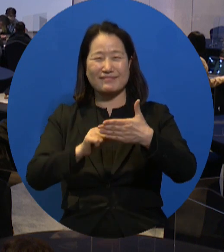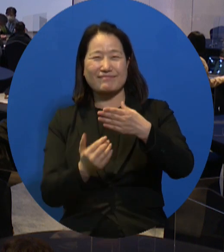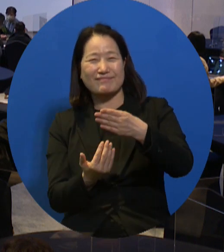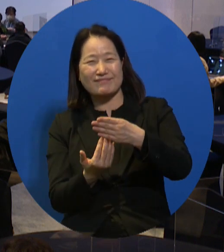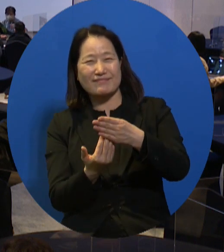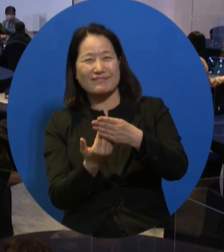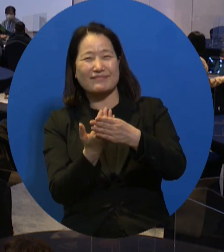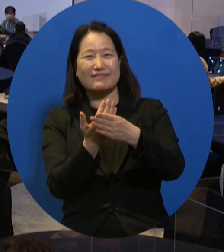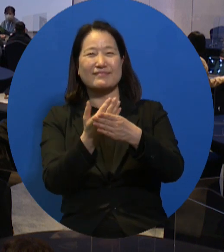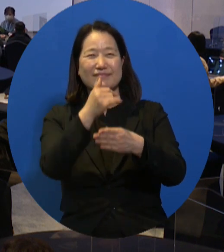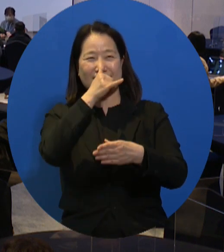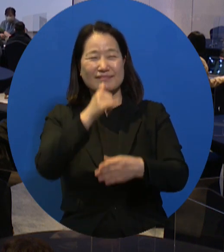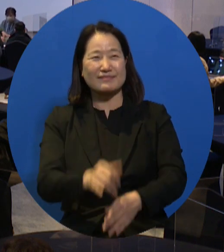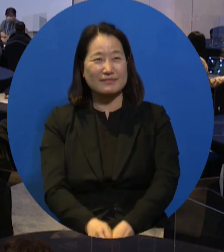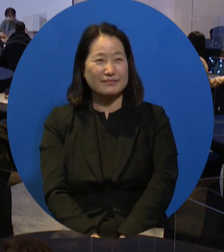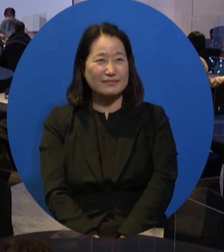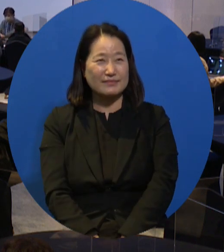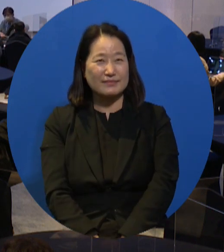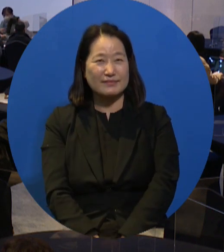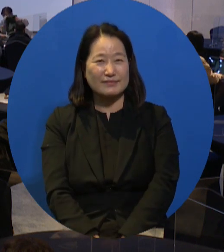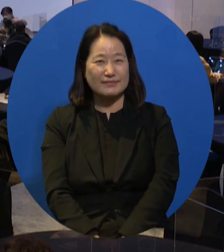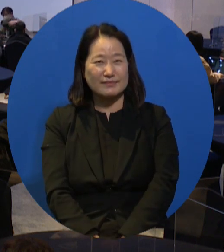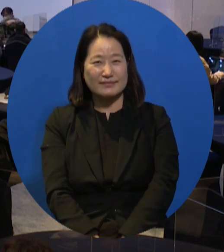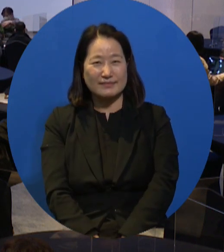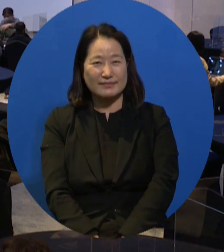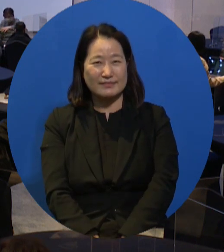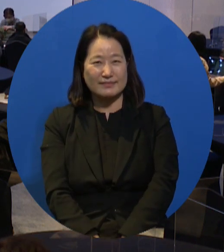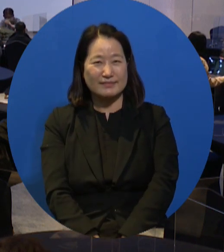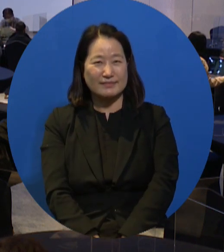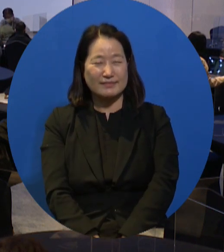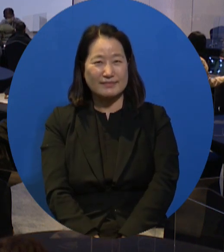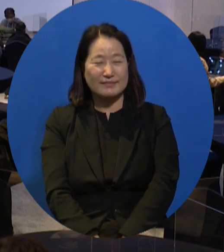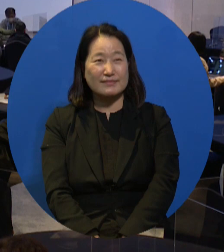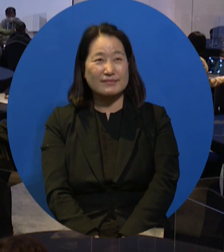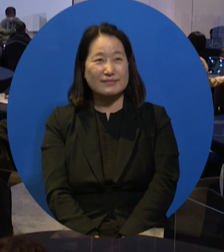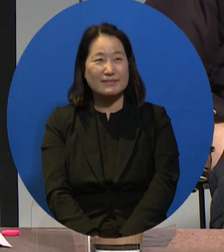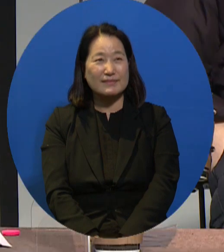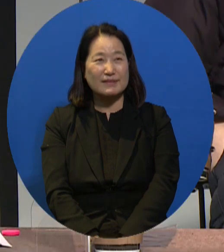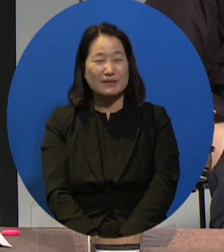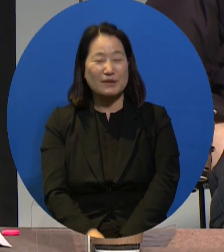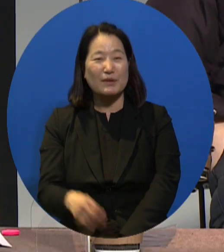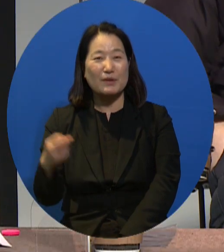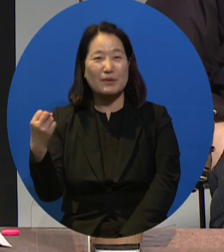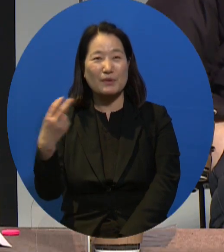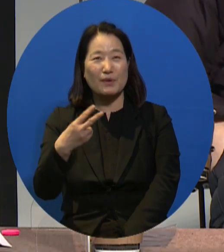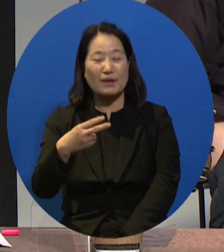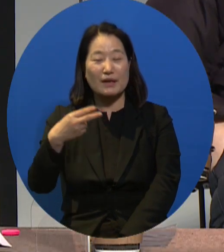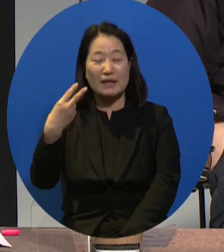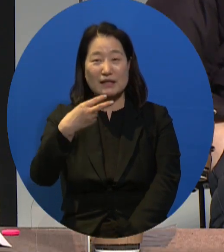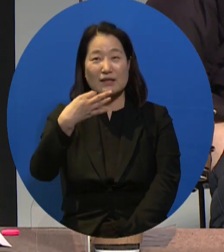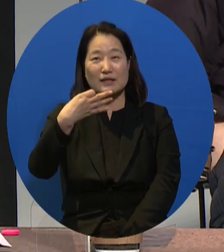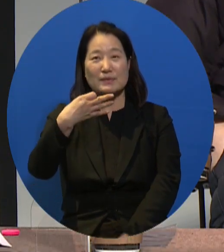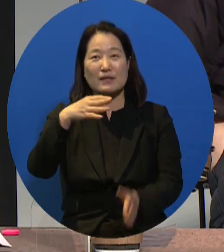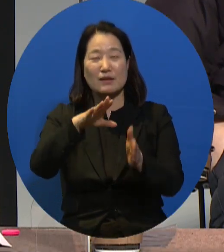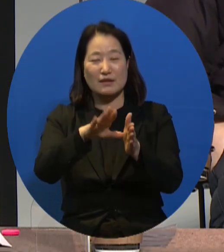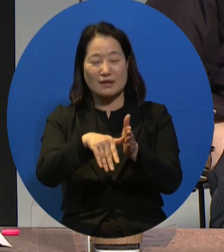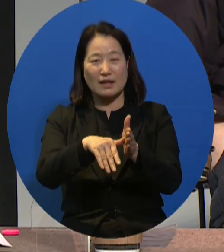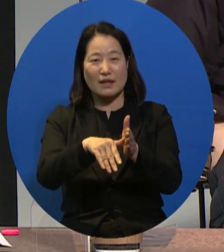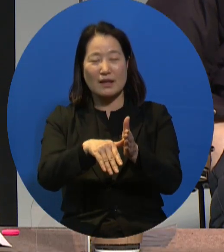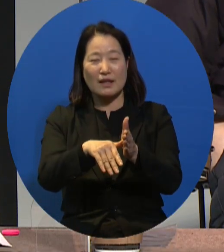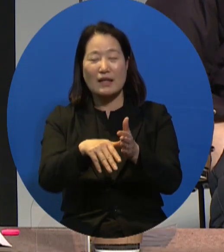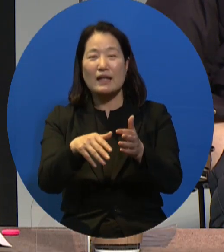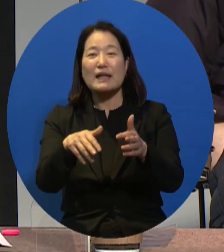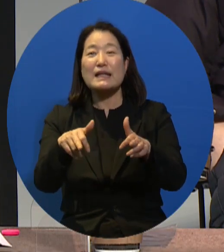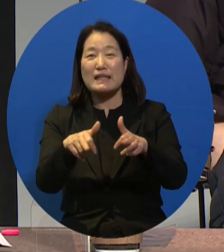in creating such jobs that can be recognized as labor or work that are provided by disabled